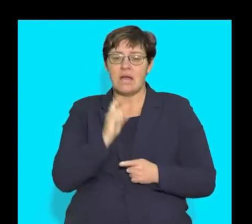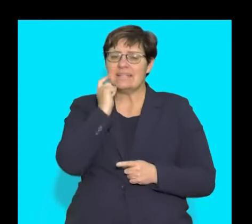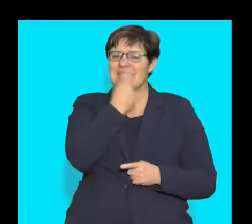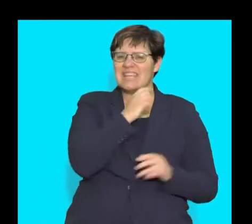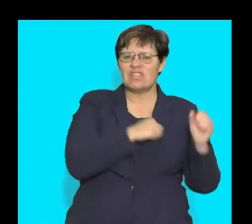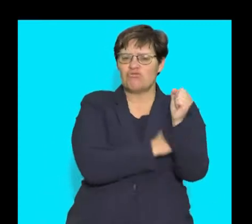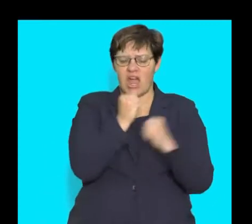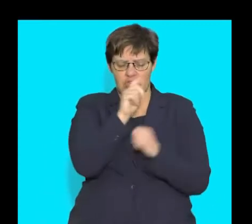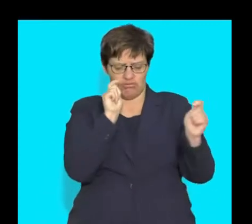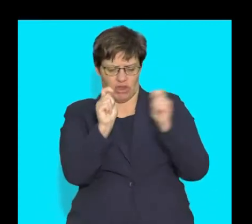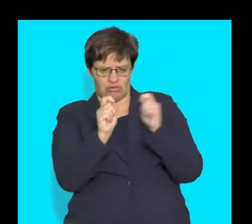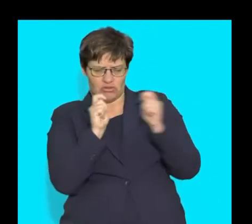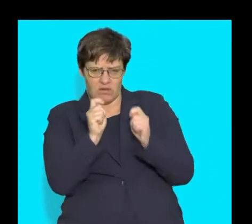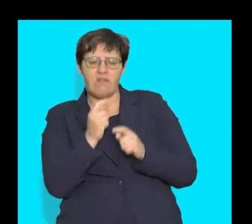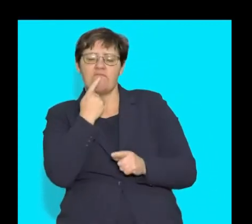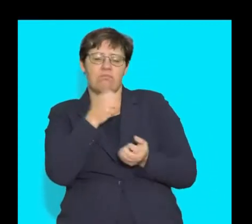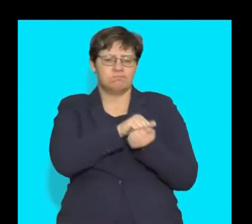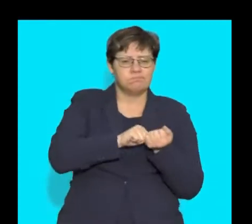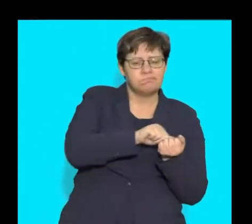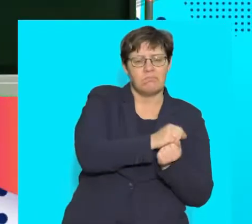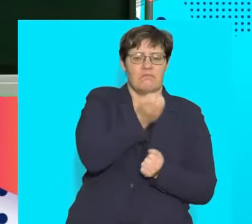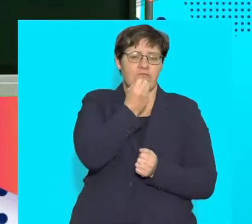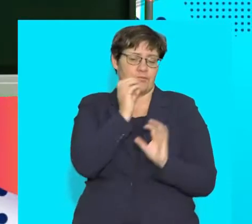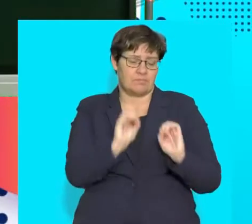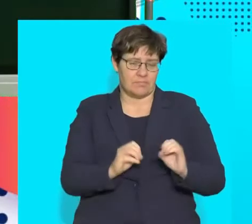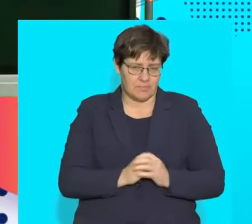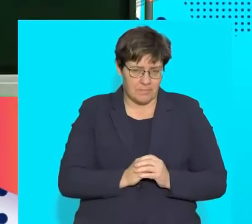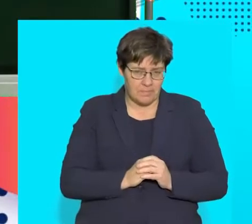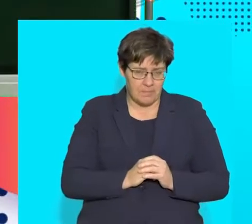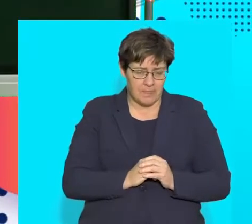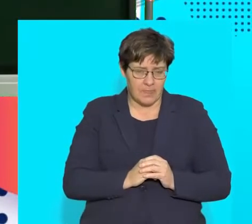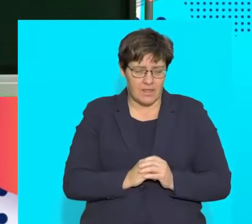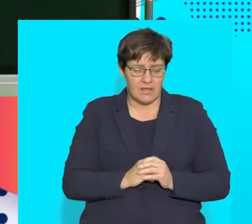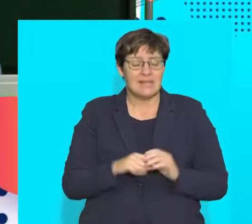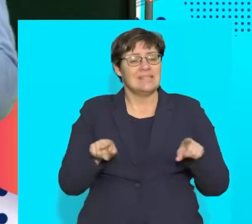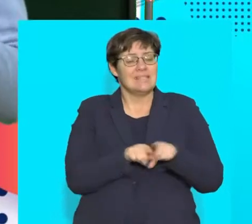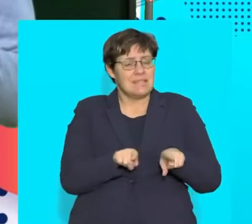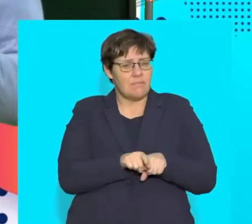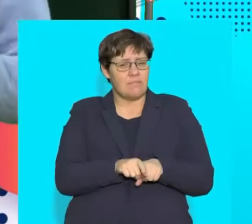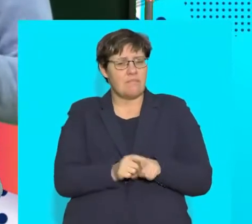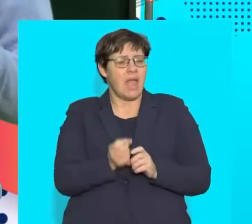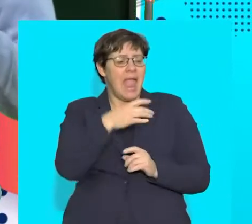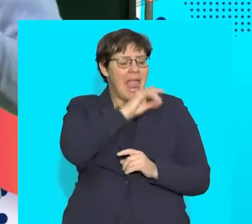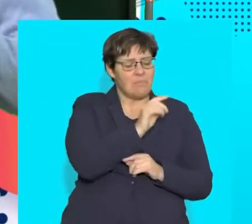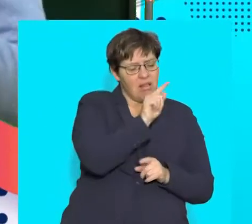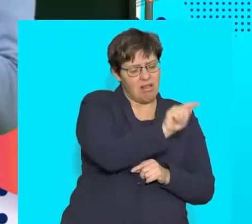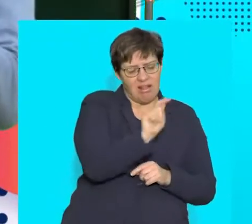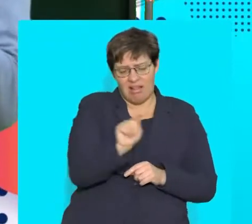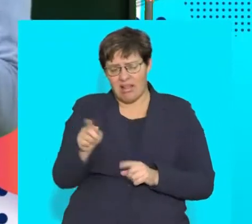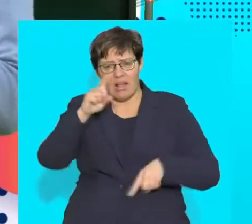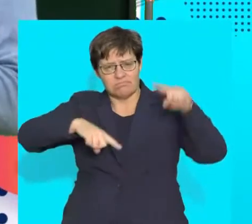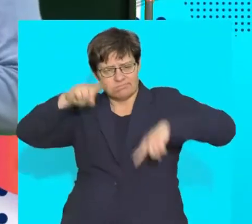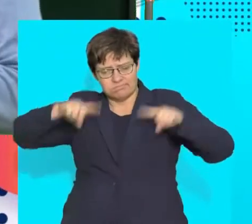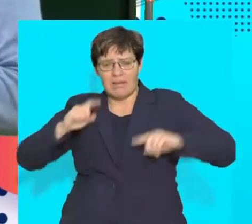structure was adapted for their modes of nutrition. It's important that we're able to recognize that different animals have a different